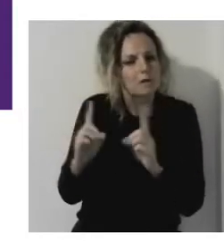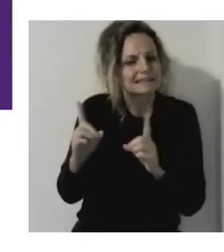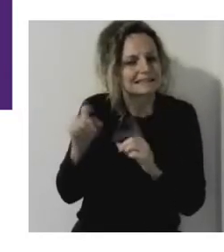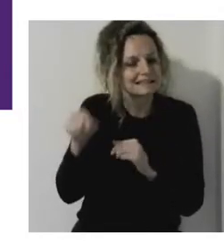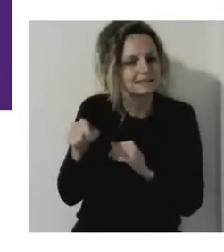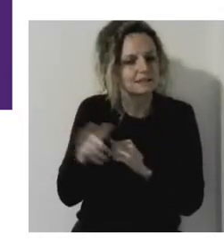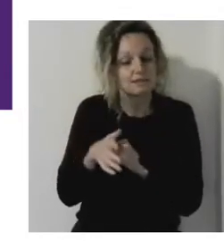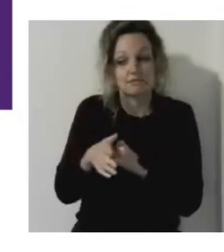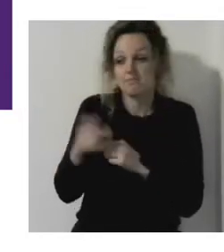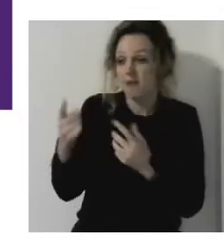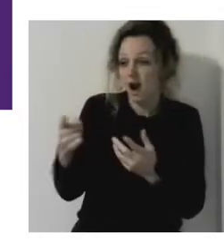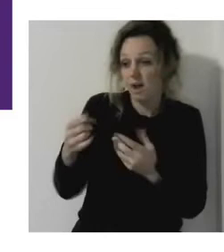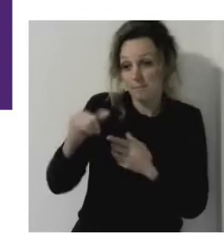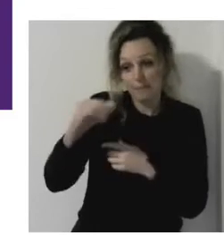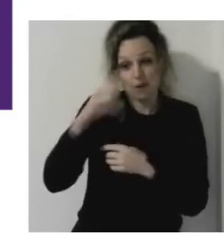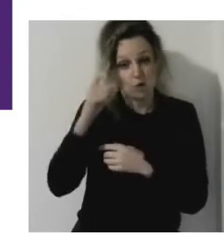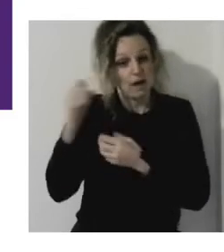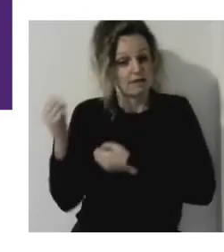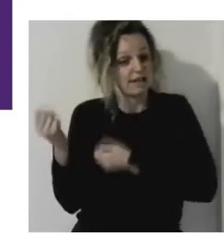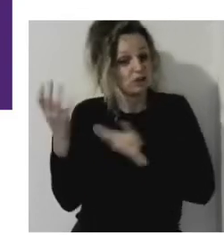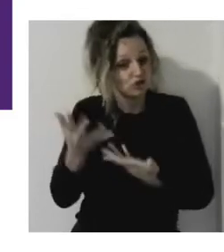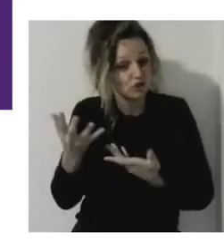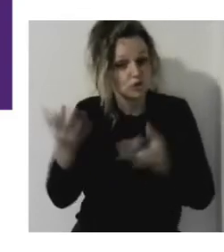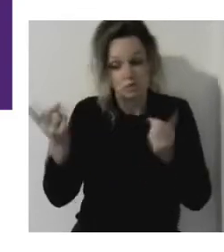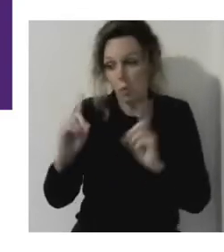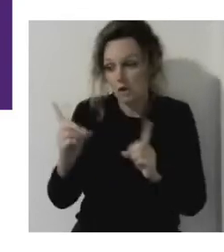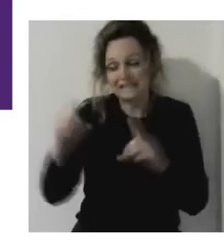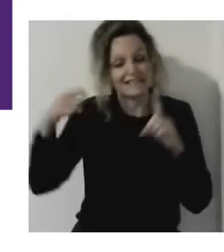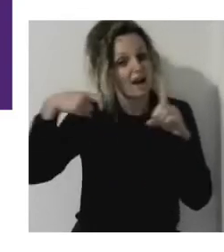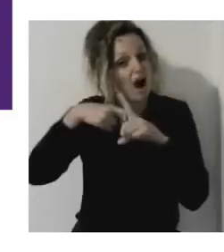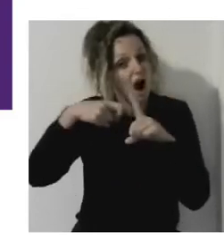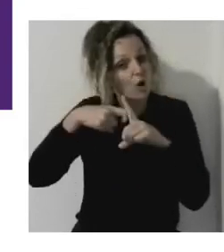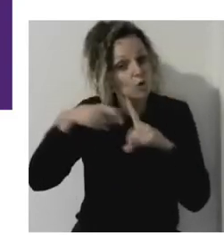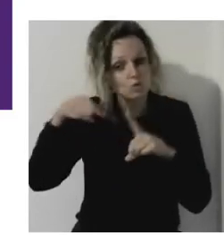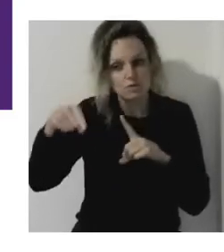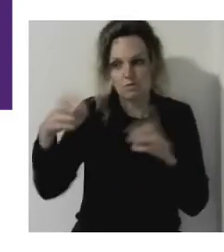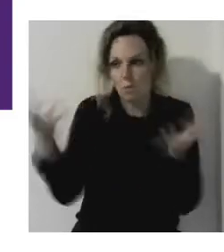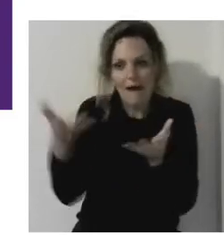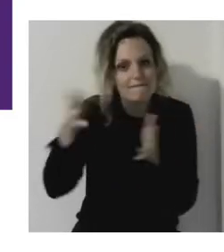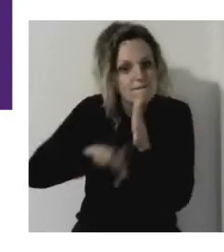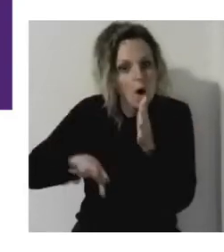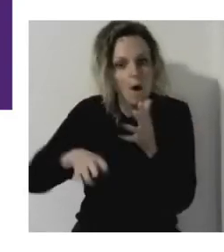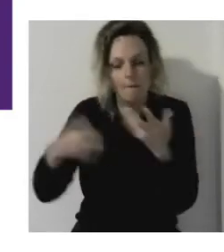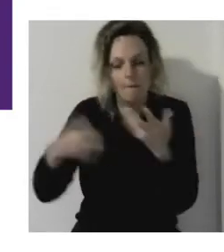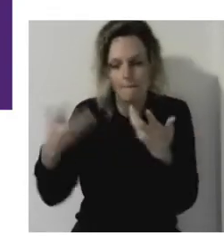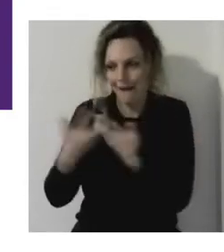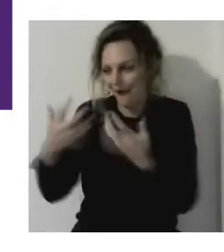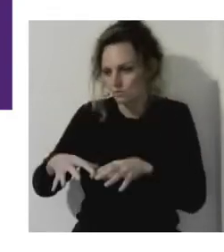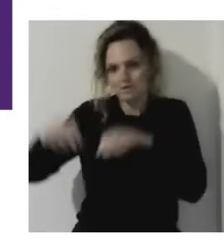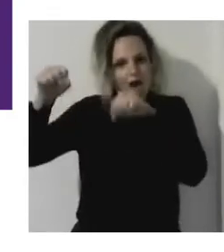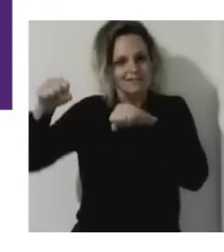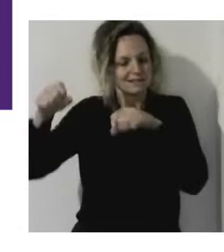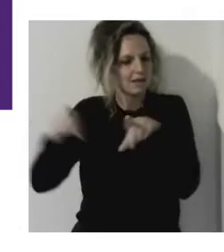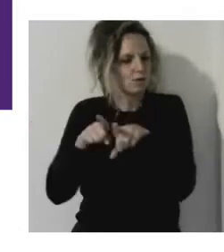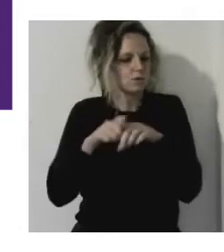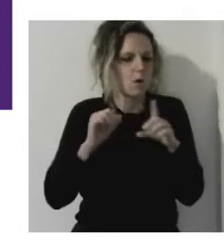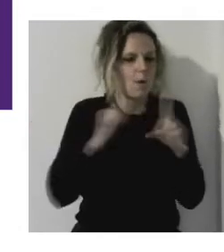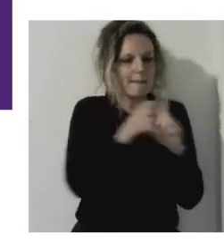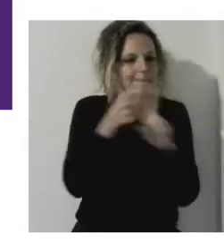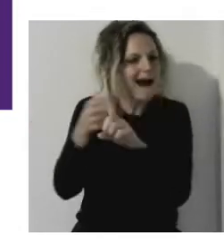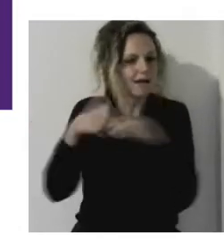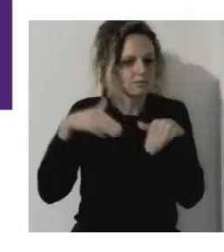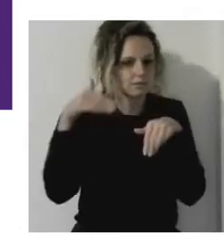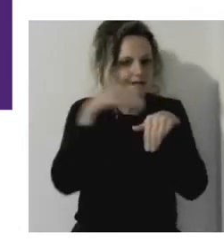sentences about what it is, where it came from, and, you know, the effect of it, because I know it's gone